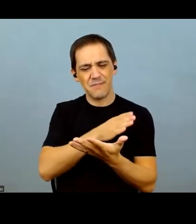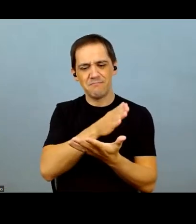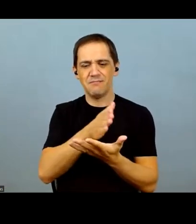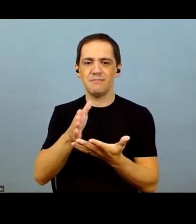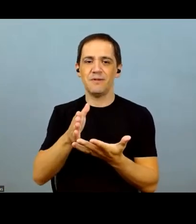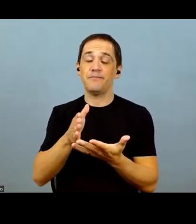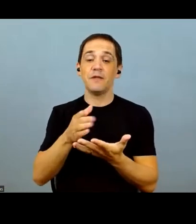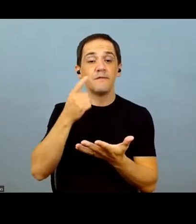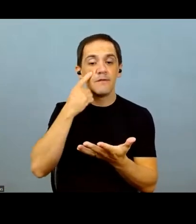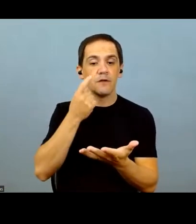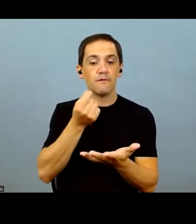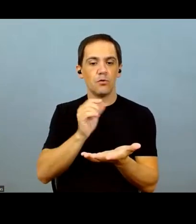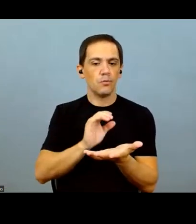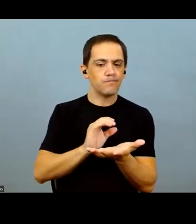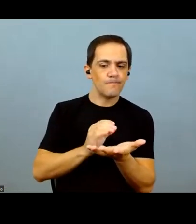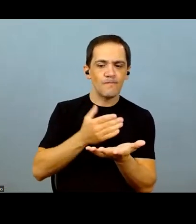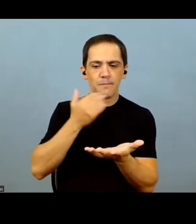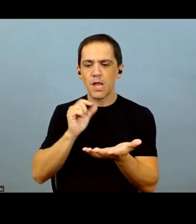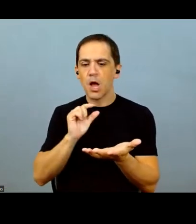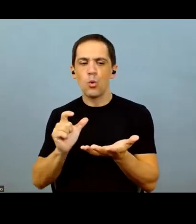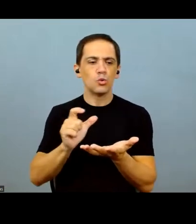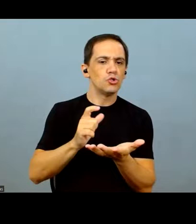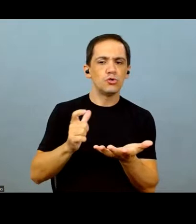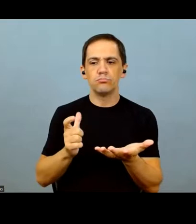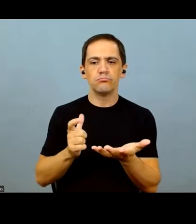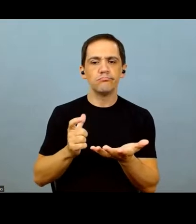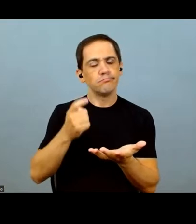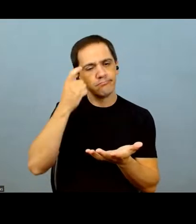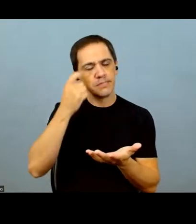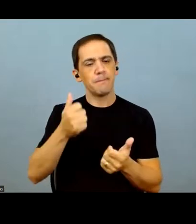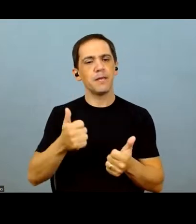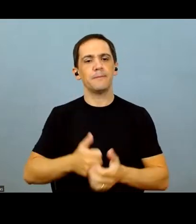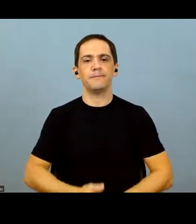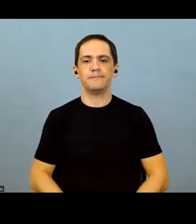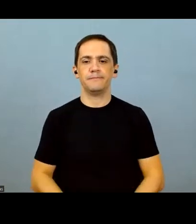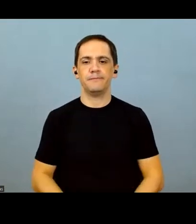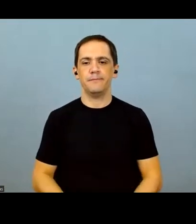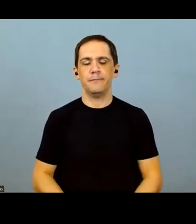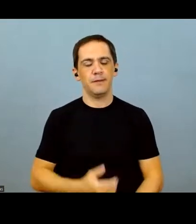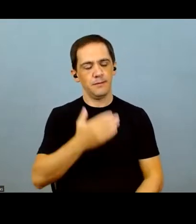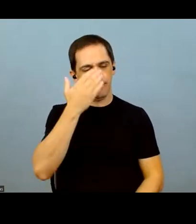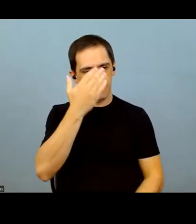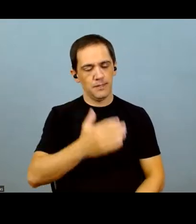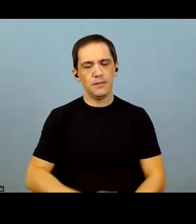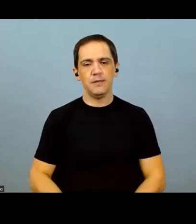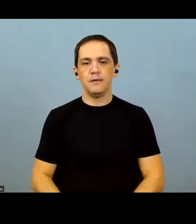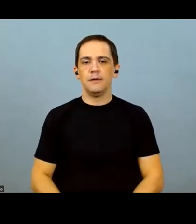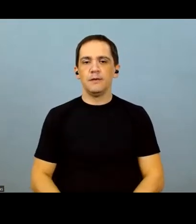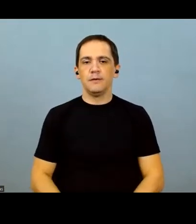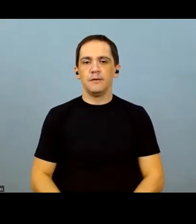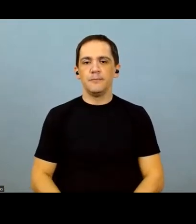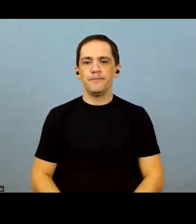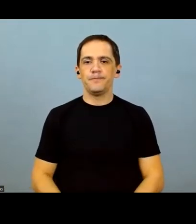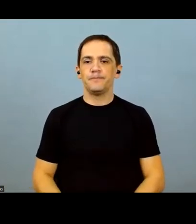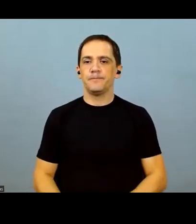range of opportunities and we have to allocate our capital where the greatest return on investment lies.